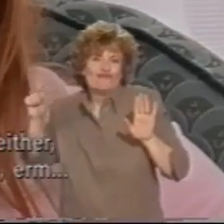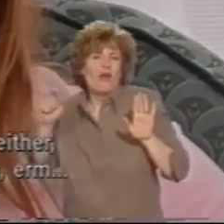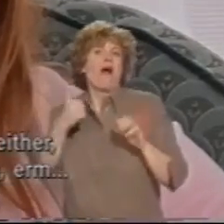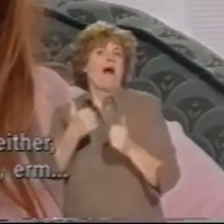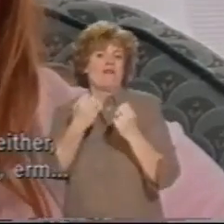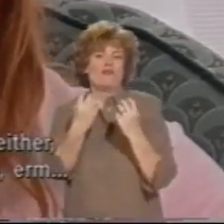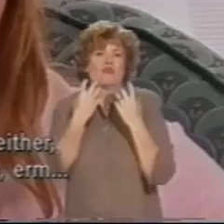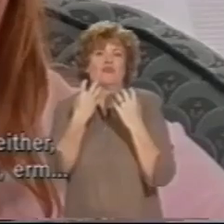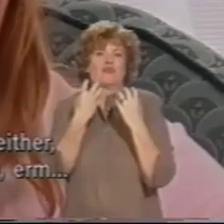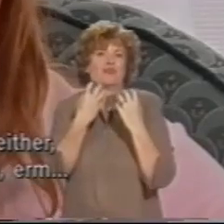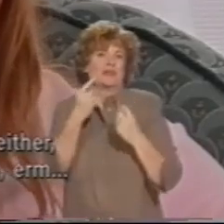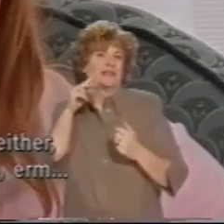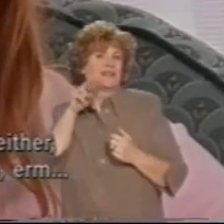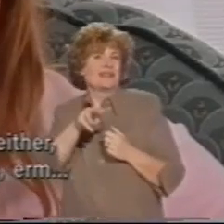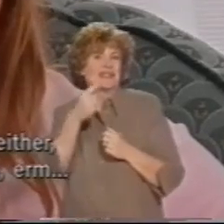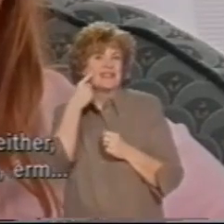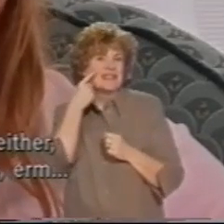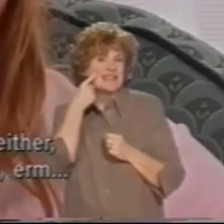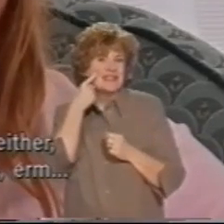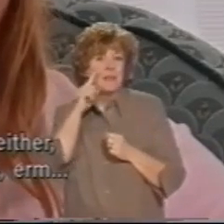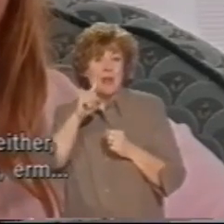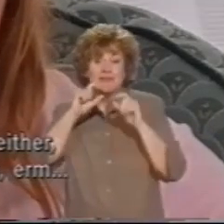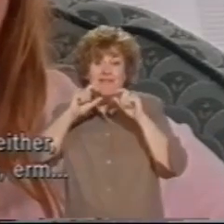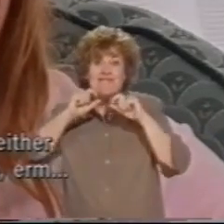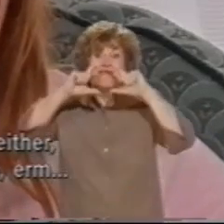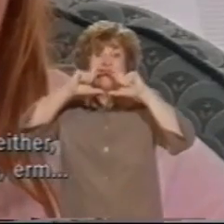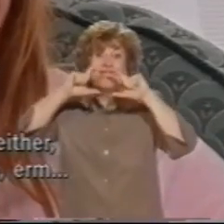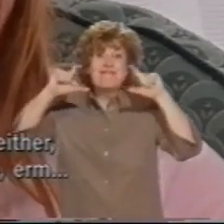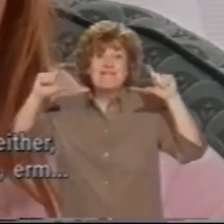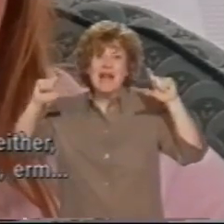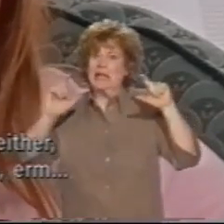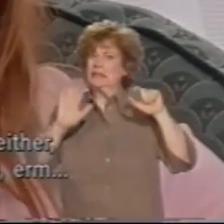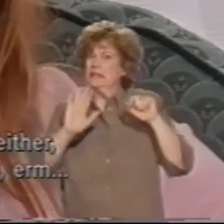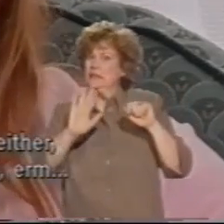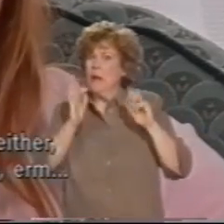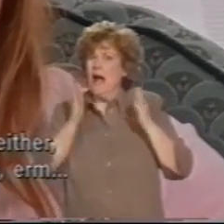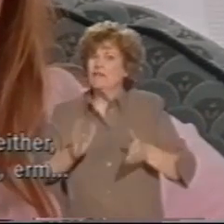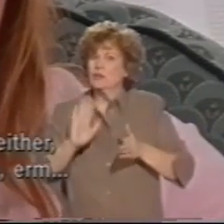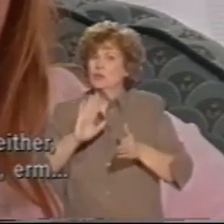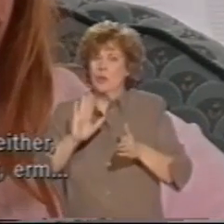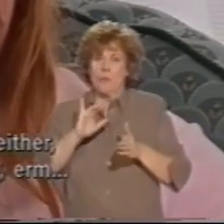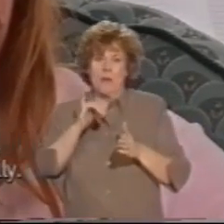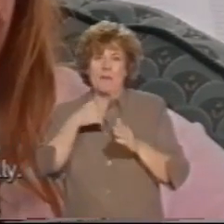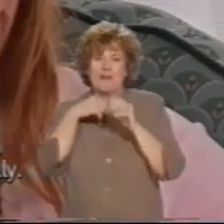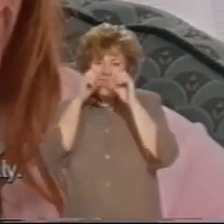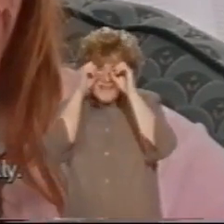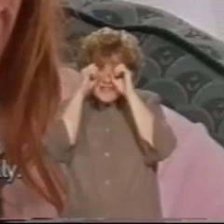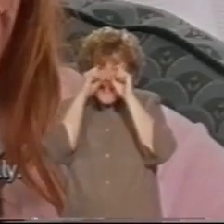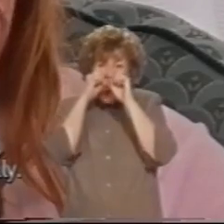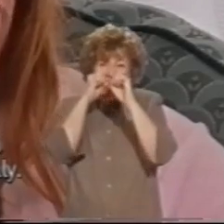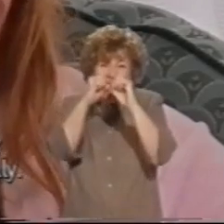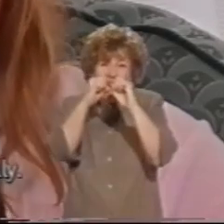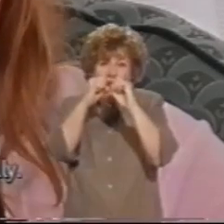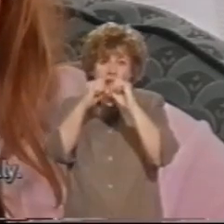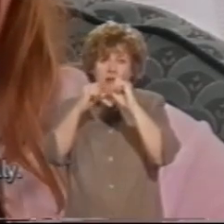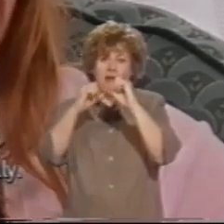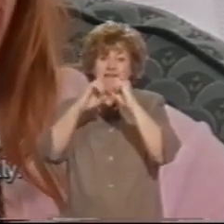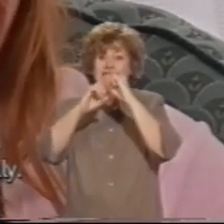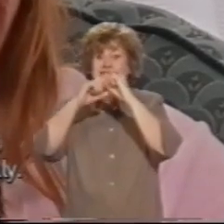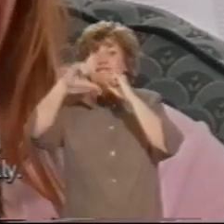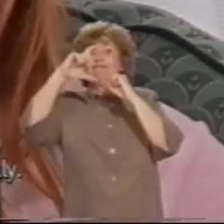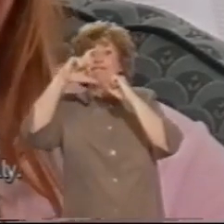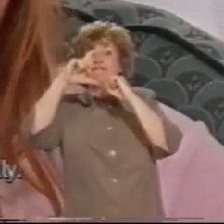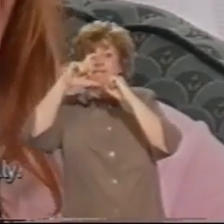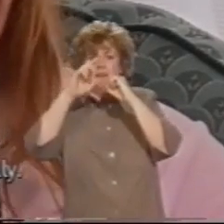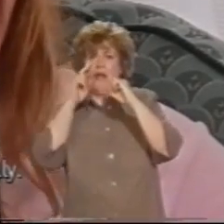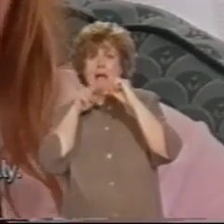well. And not necessarily large print, either, because having tunnel vision, because know, large print, I can